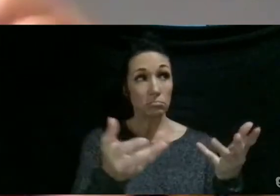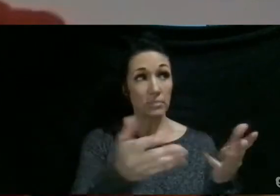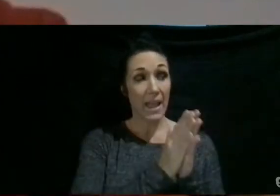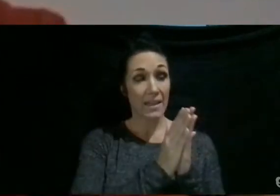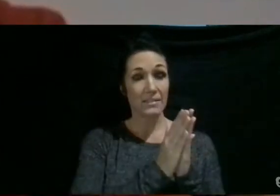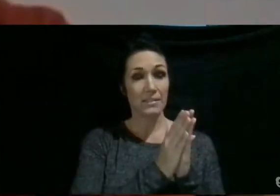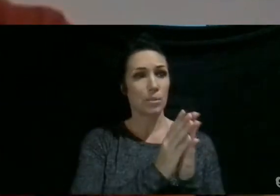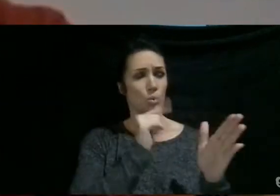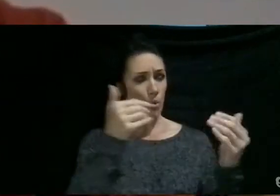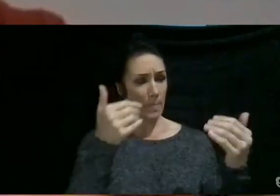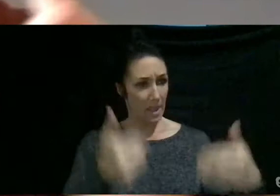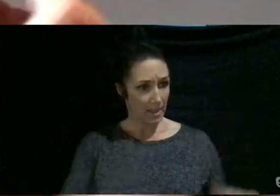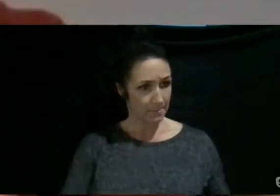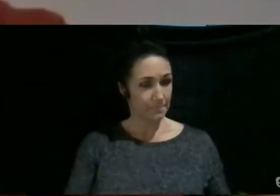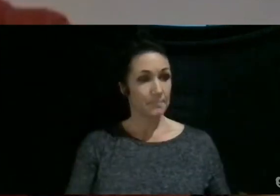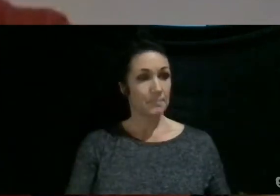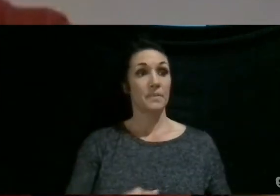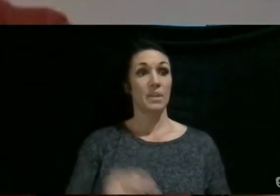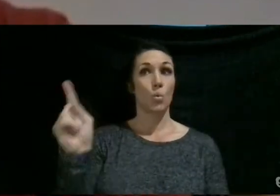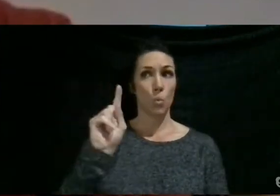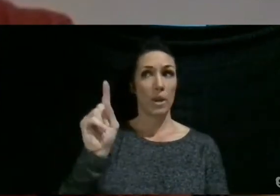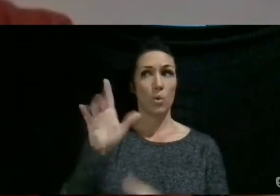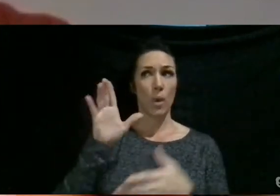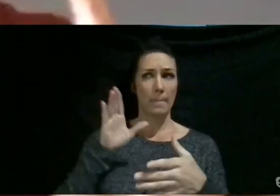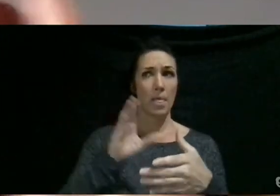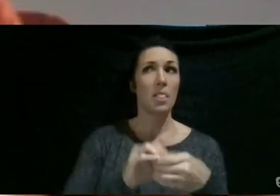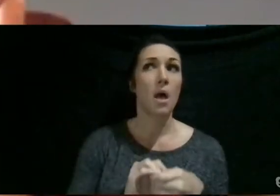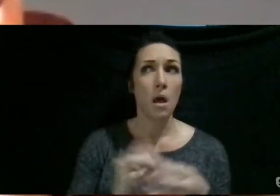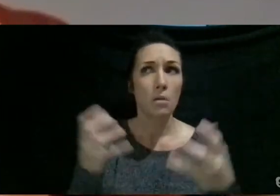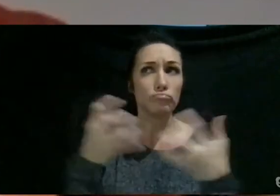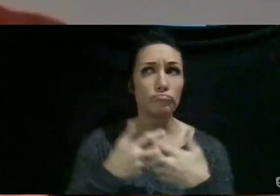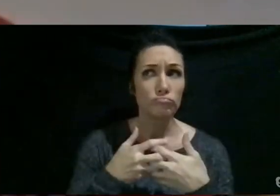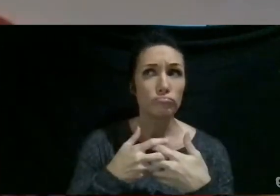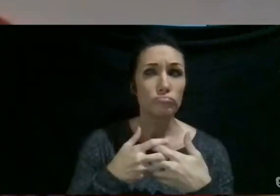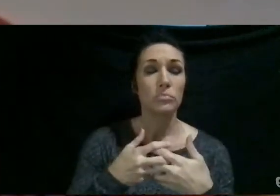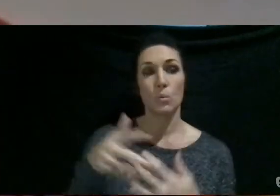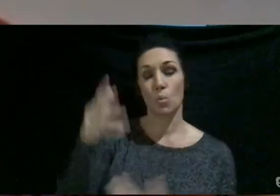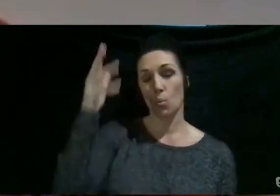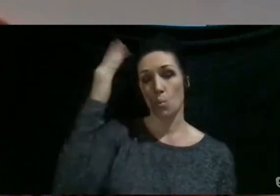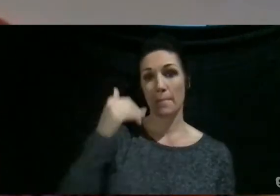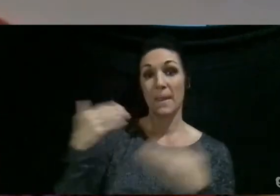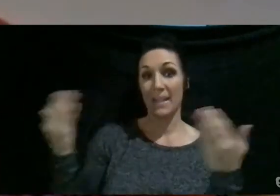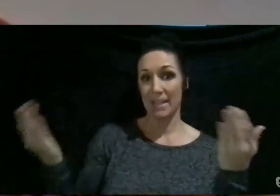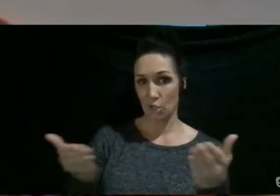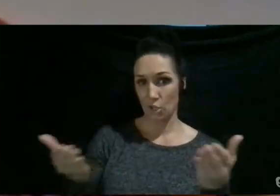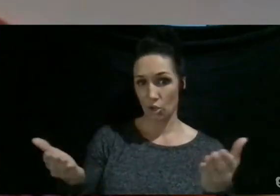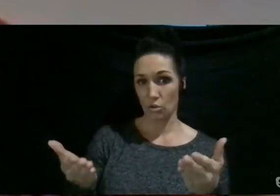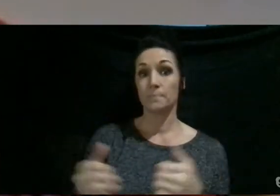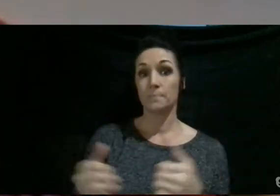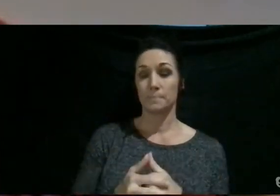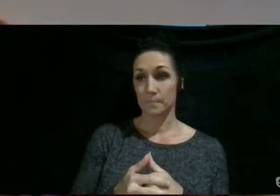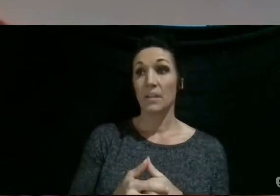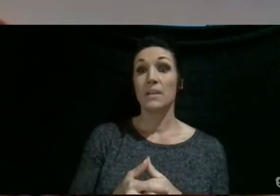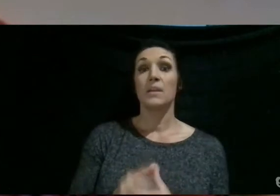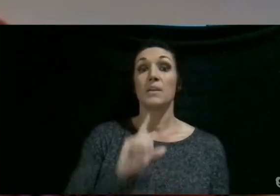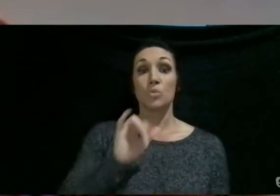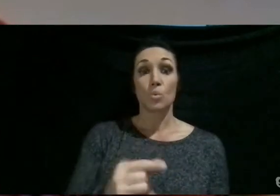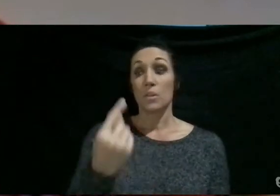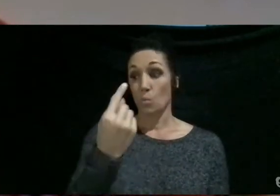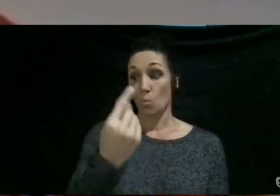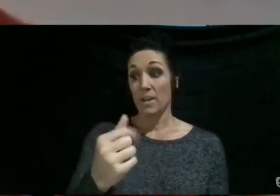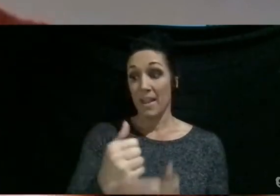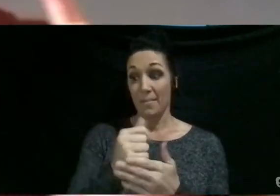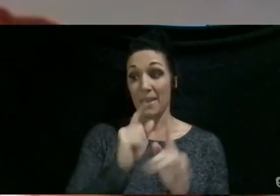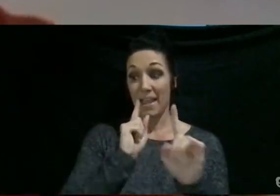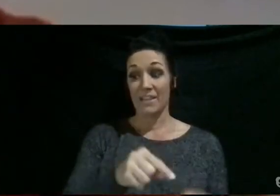who am I, where do I belong, and why am I here? It's been the one thing that's actually helped answer all three